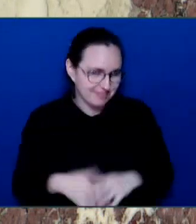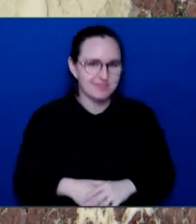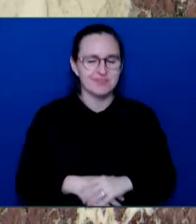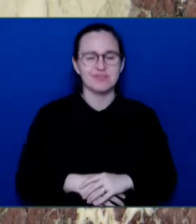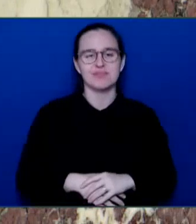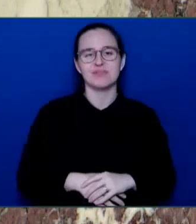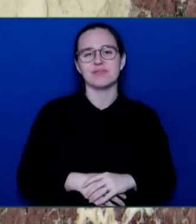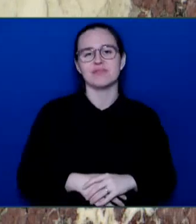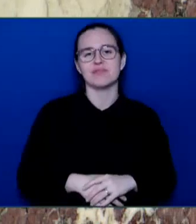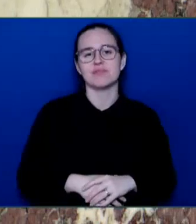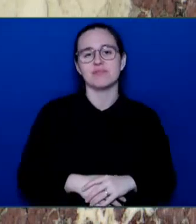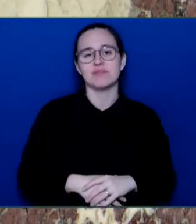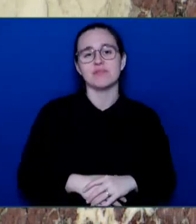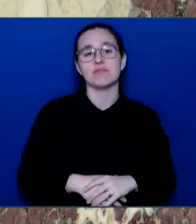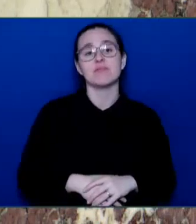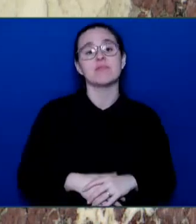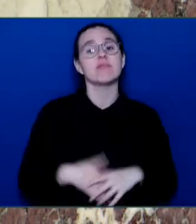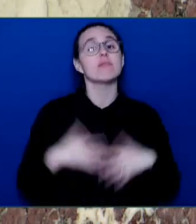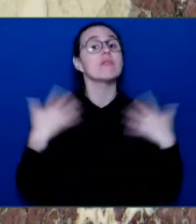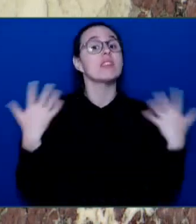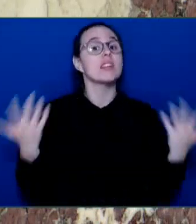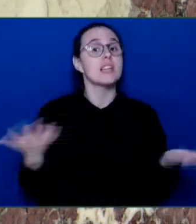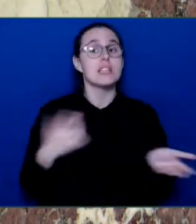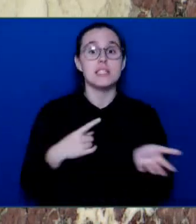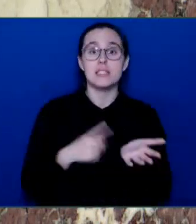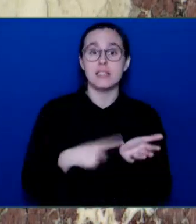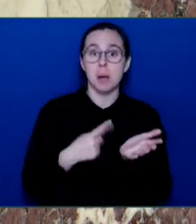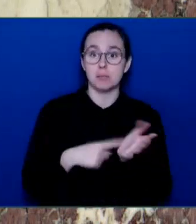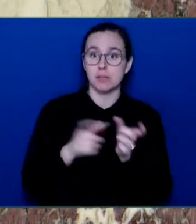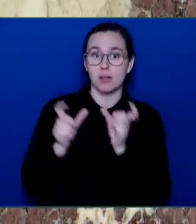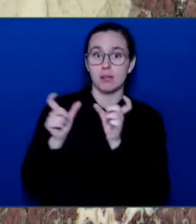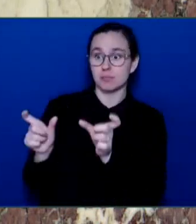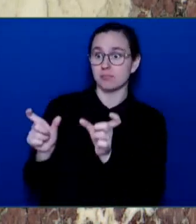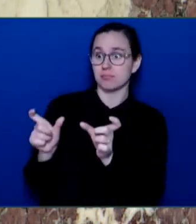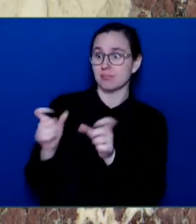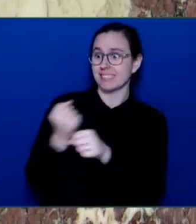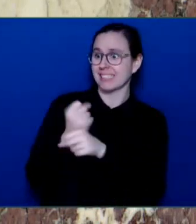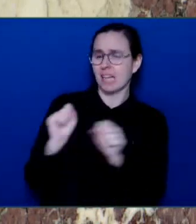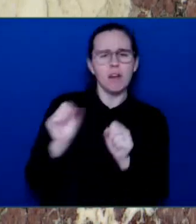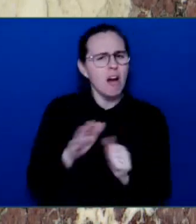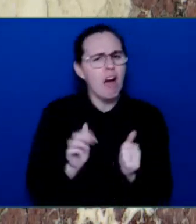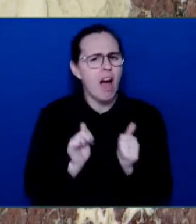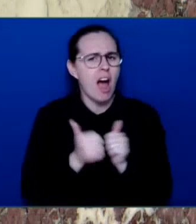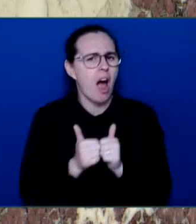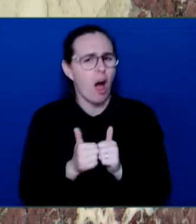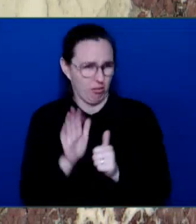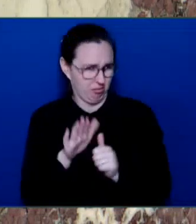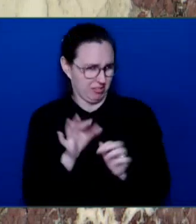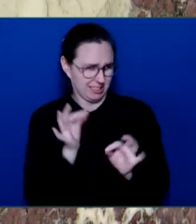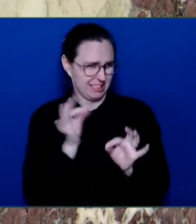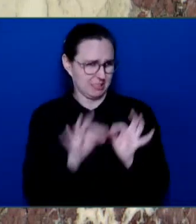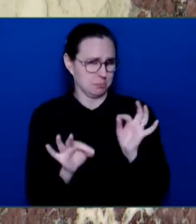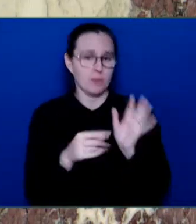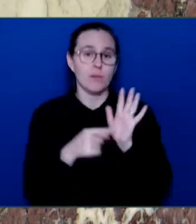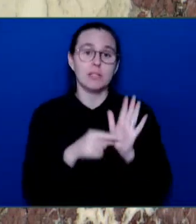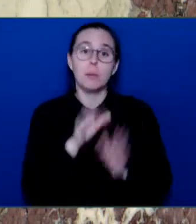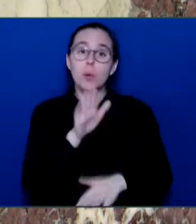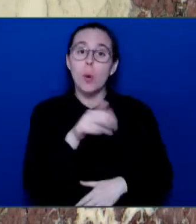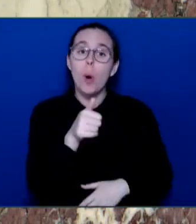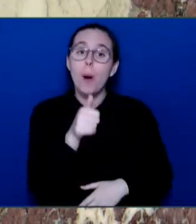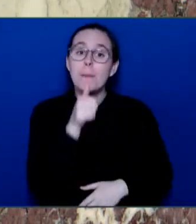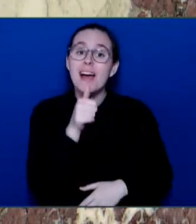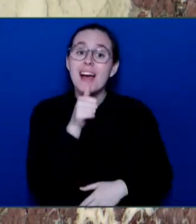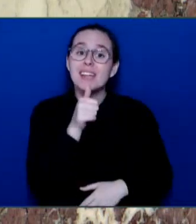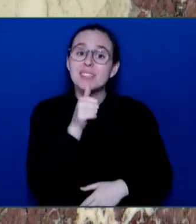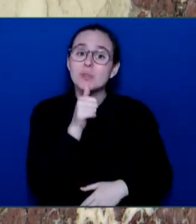Such as remembering to change your password on a regular basis and making it a more complicated password than 1234 or